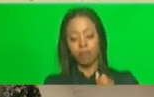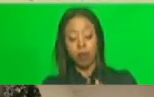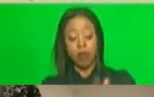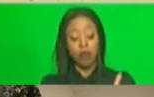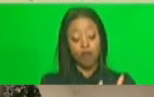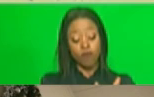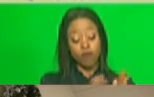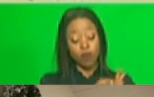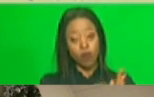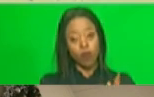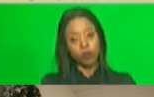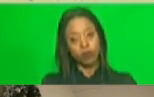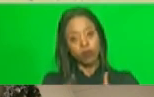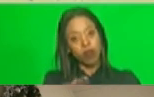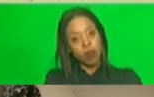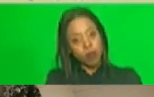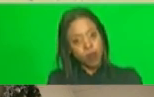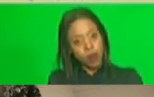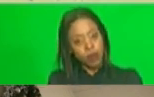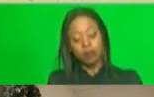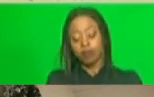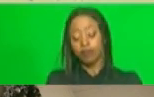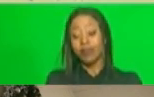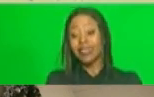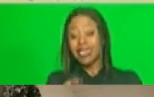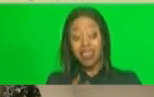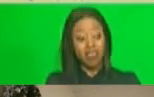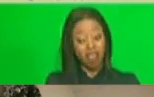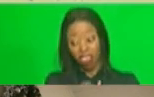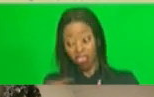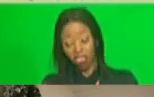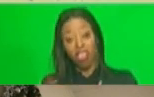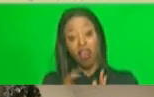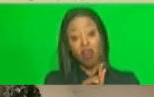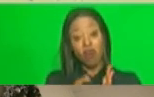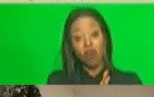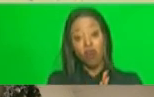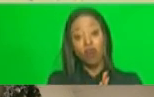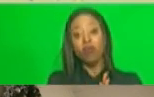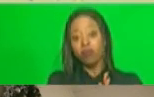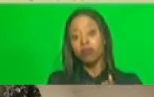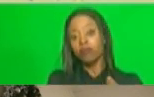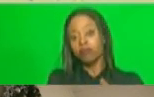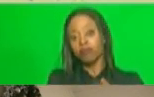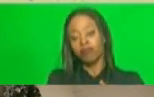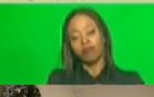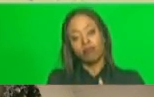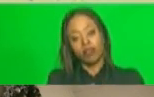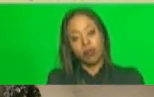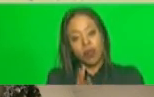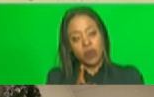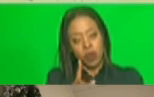products and the legal consequences if these are not adhered to.